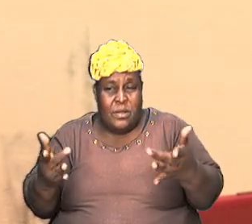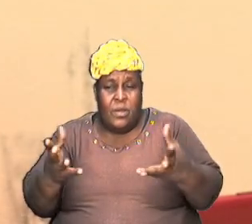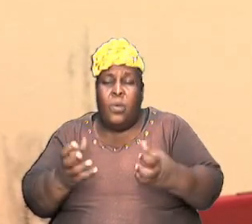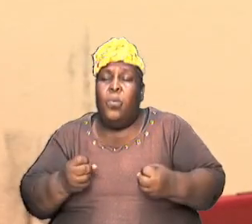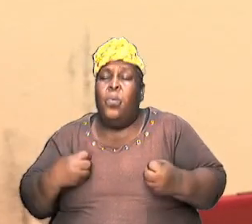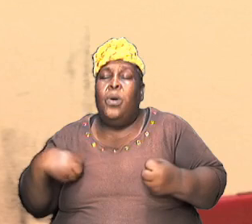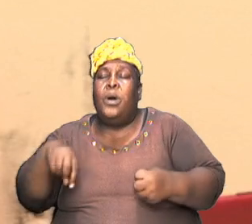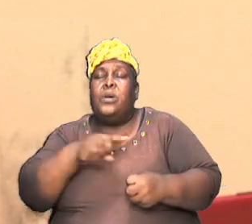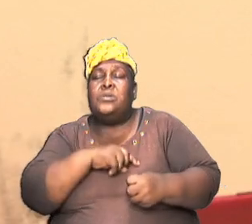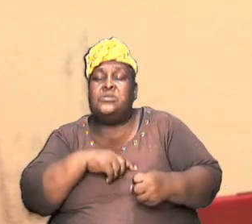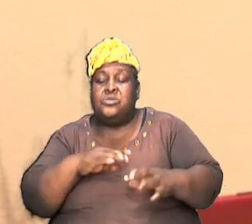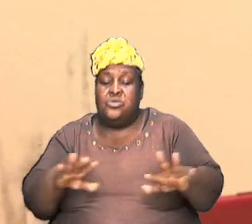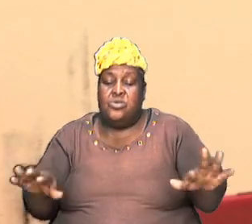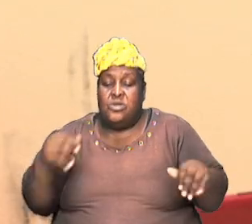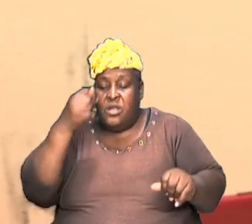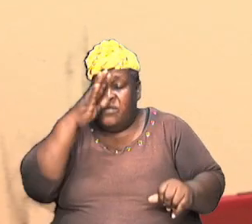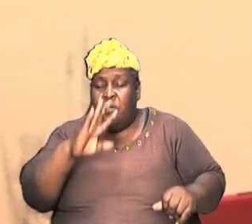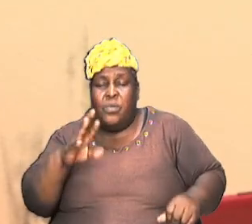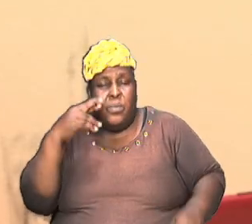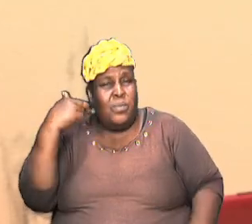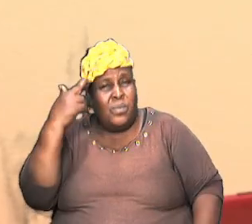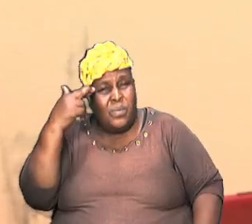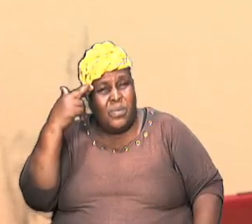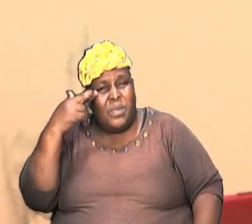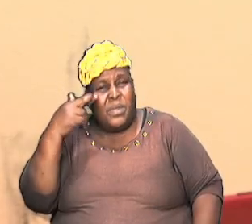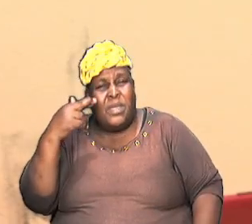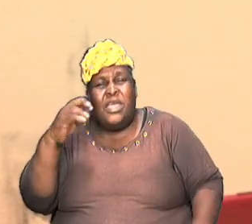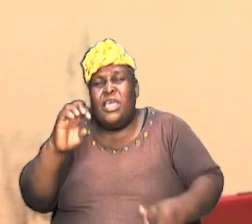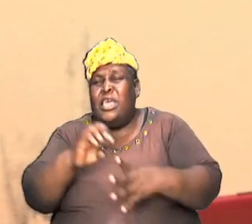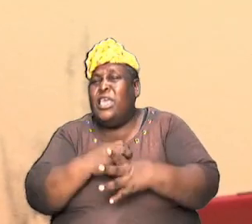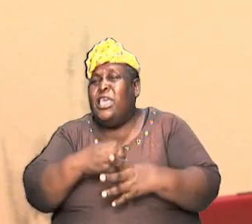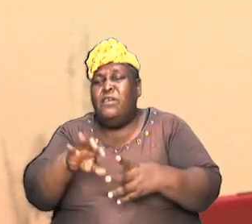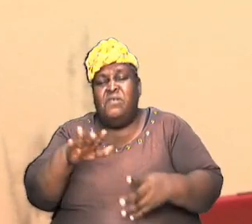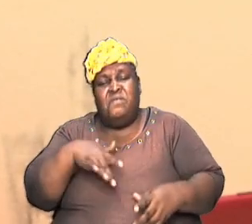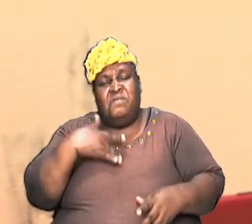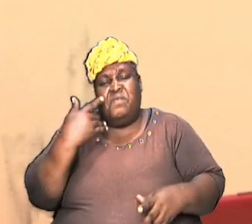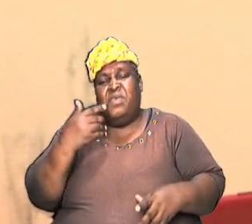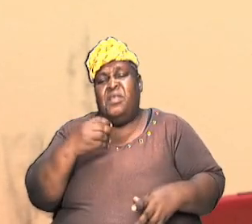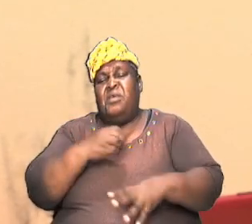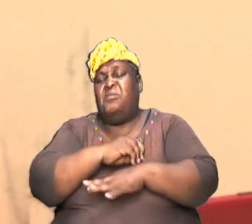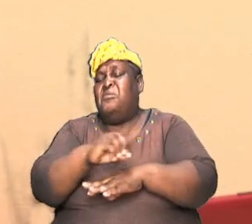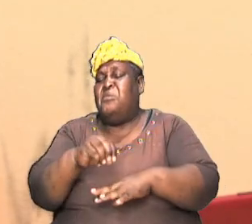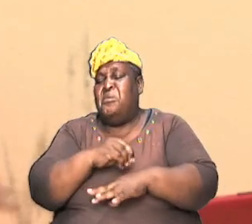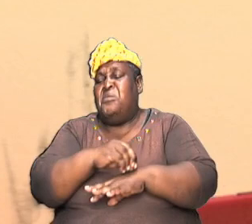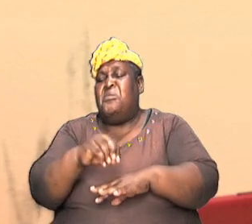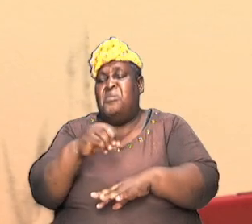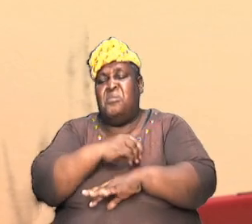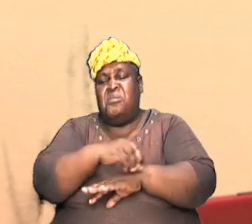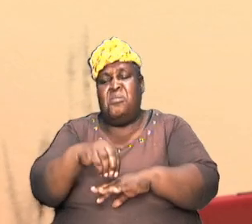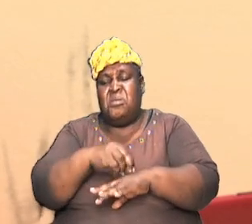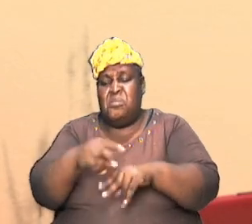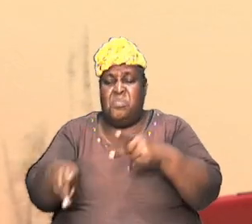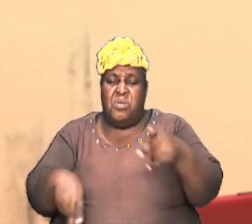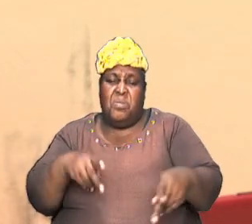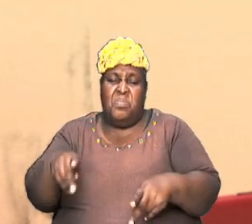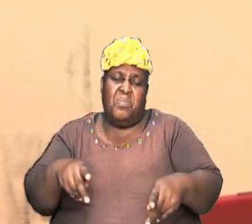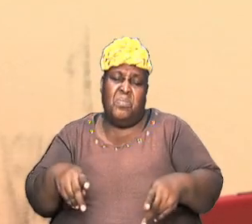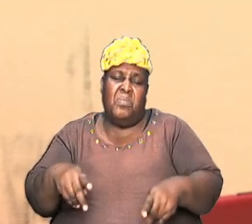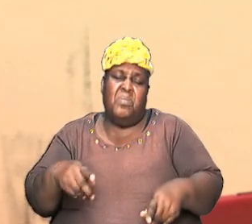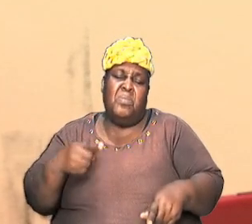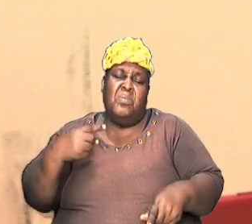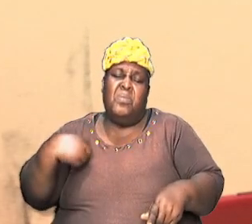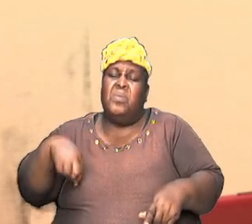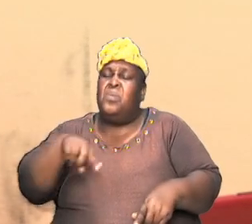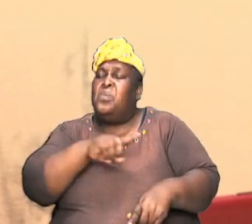high God to recognize and even if we feel like ordinary people because we are people but we are not